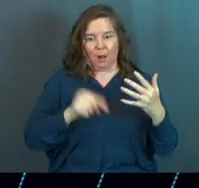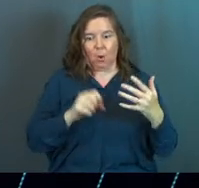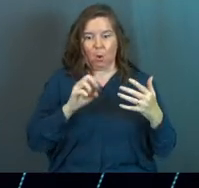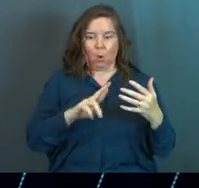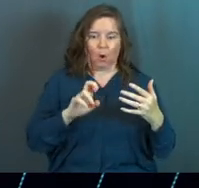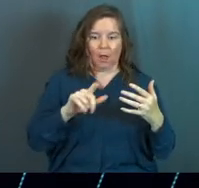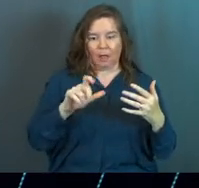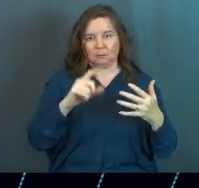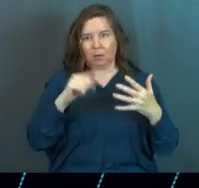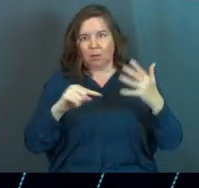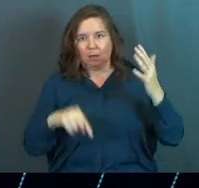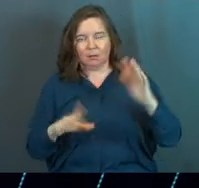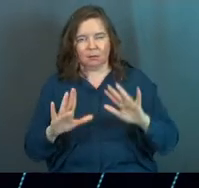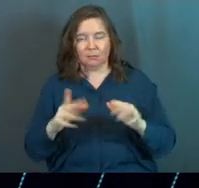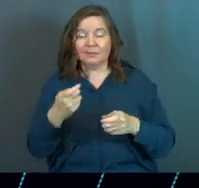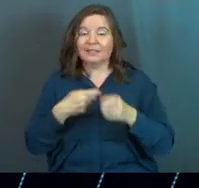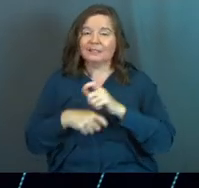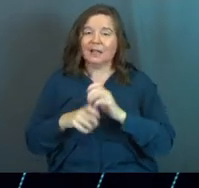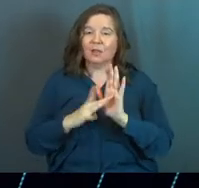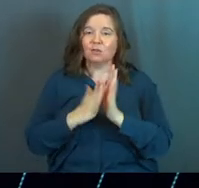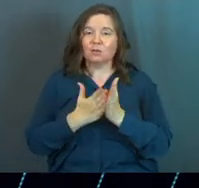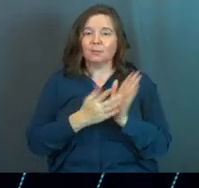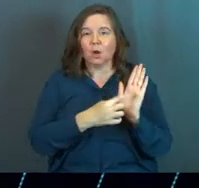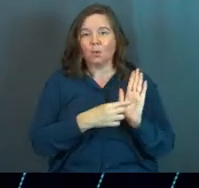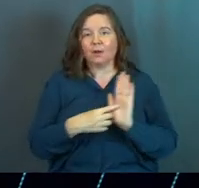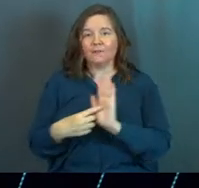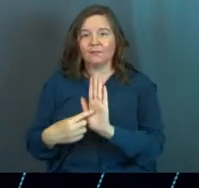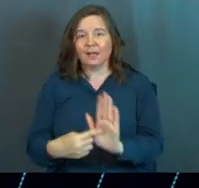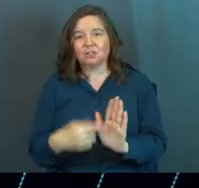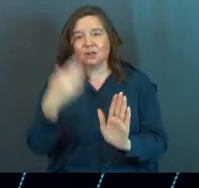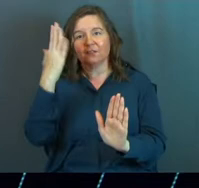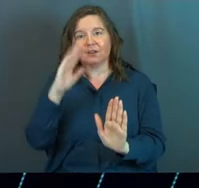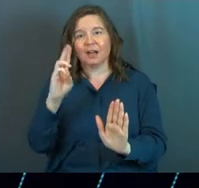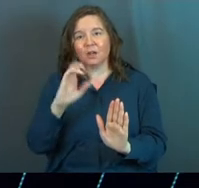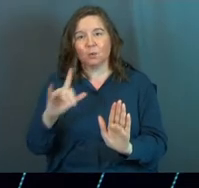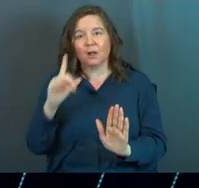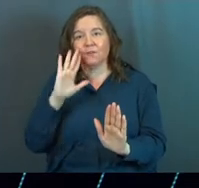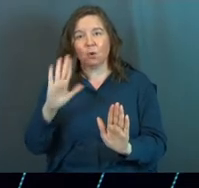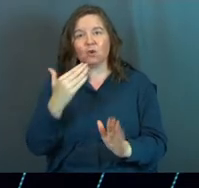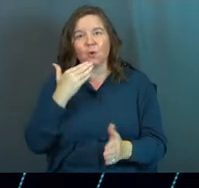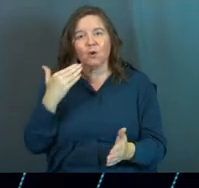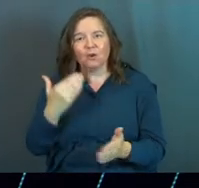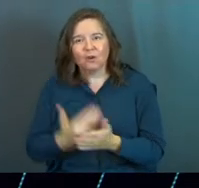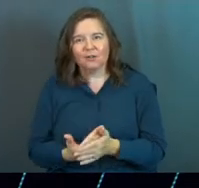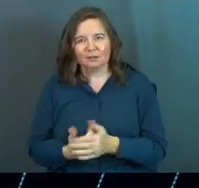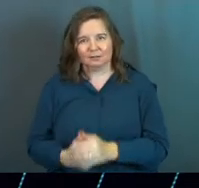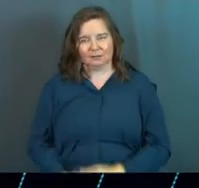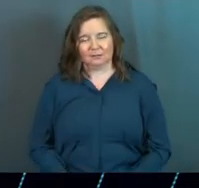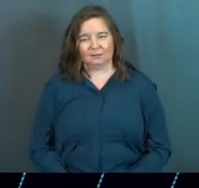Instead, the verses of scripture are a reflection of God's will for your good.